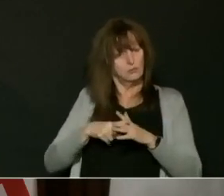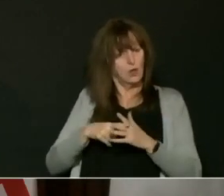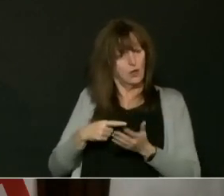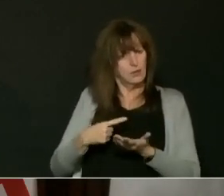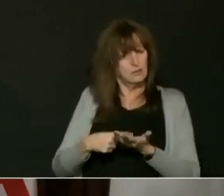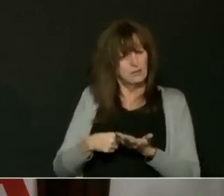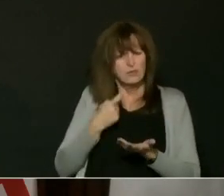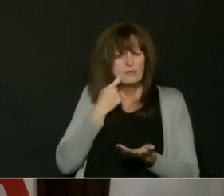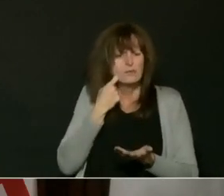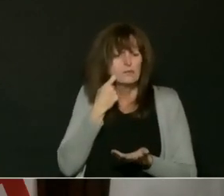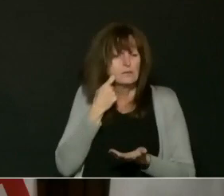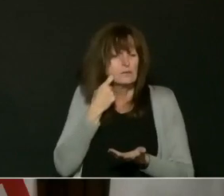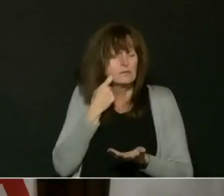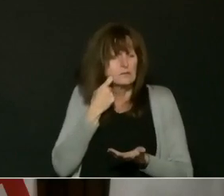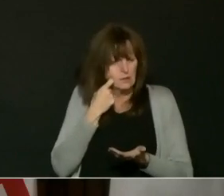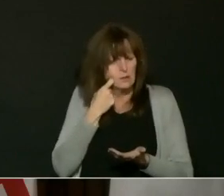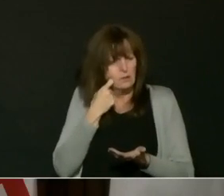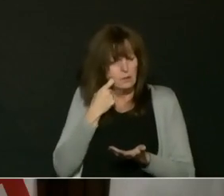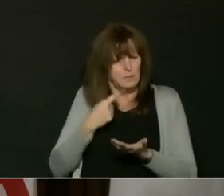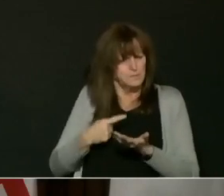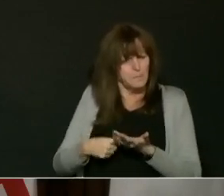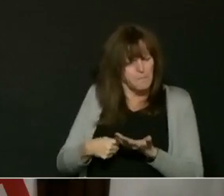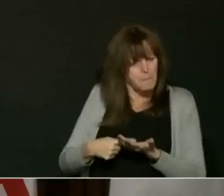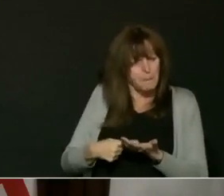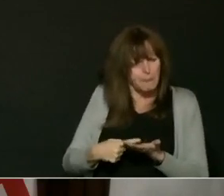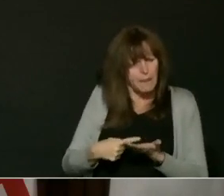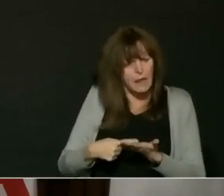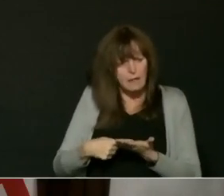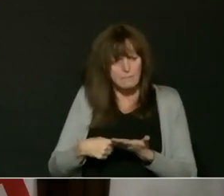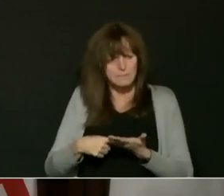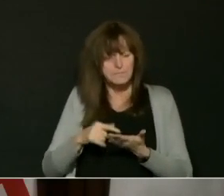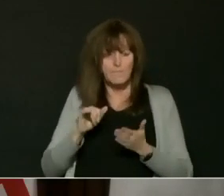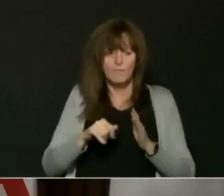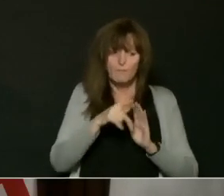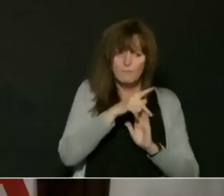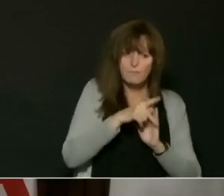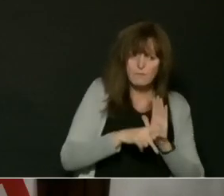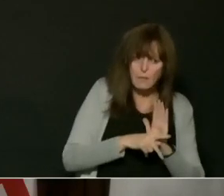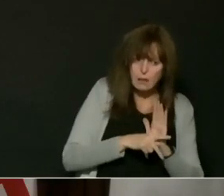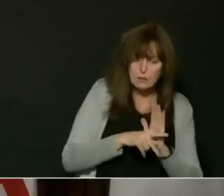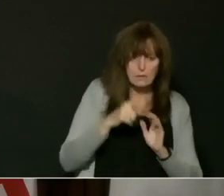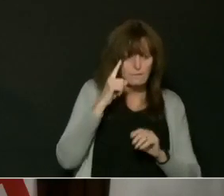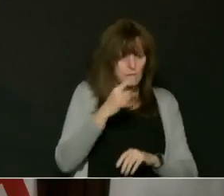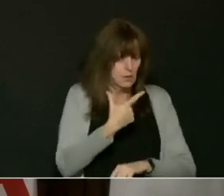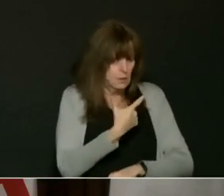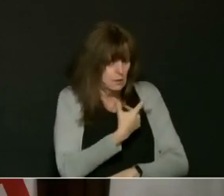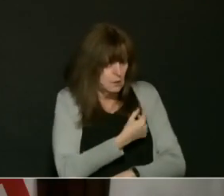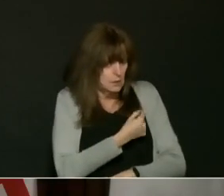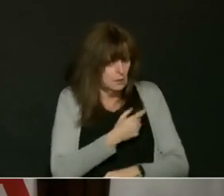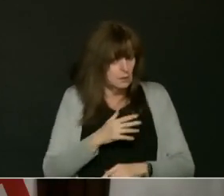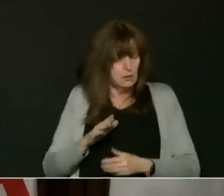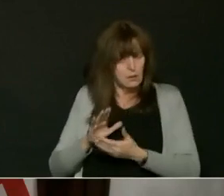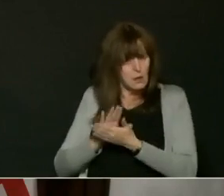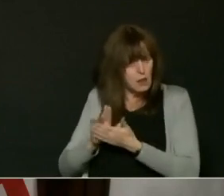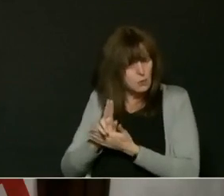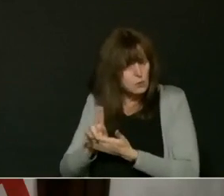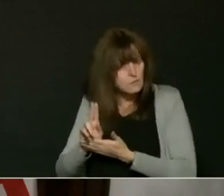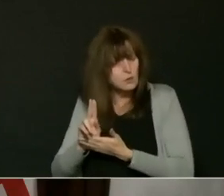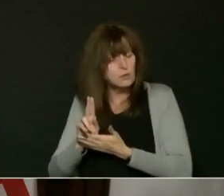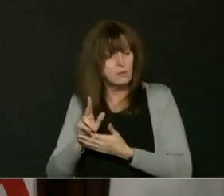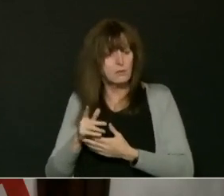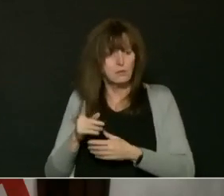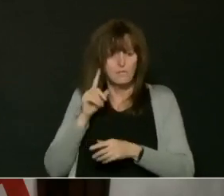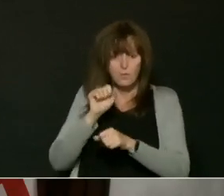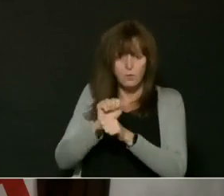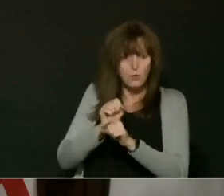of when we will remove the immunization policy requirement for colleges and universities, for other workplace settings, as well as